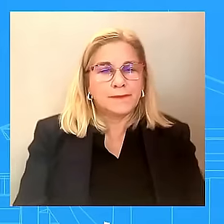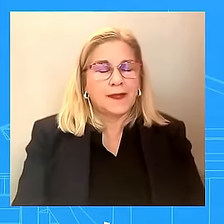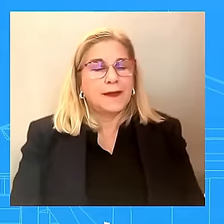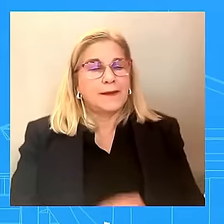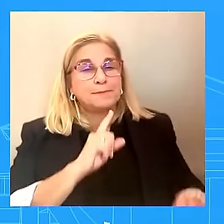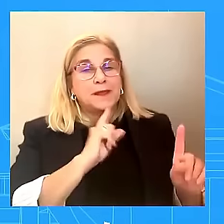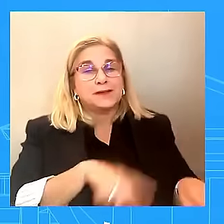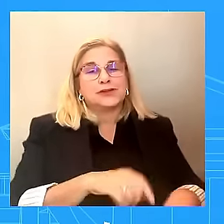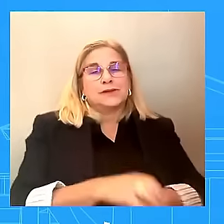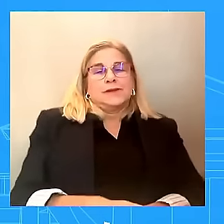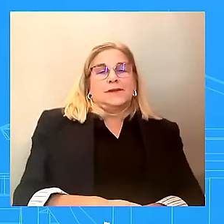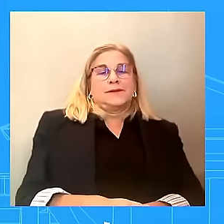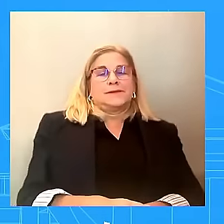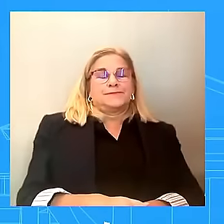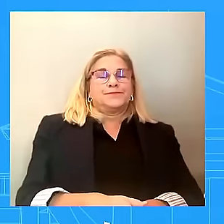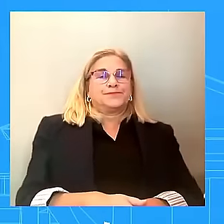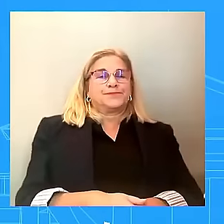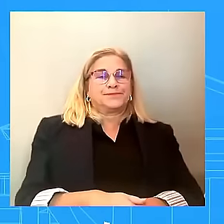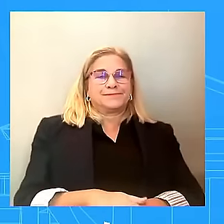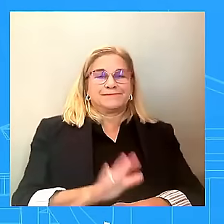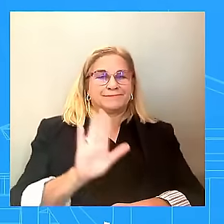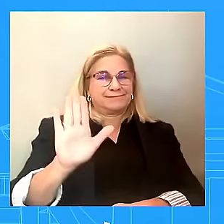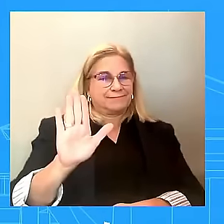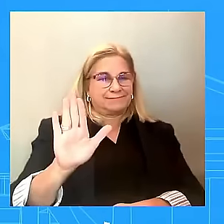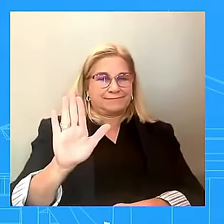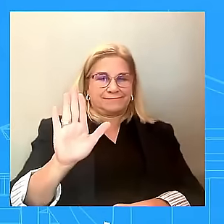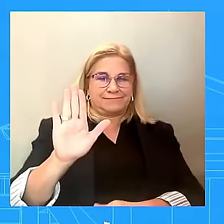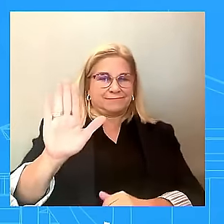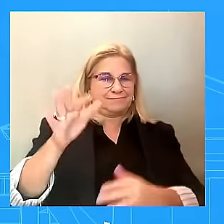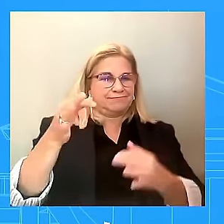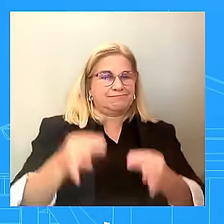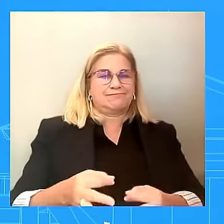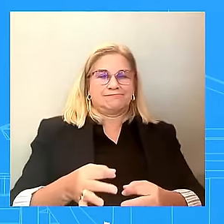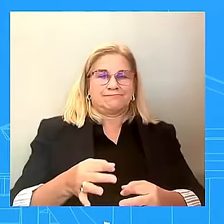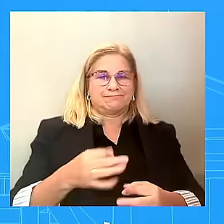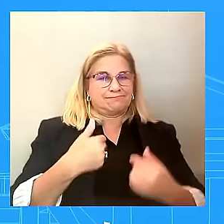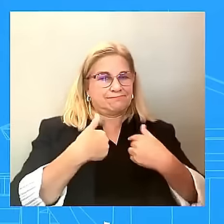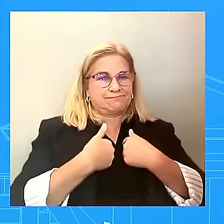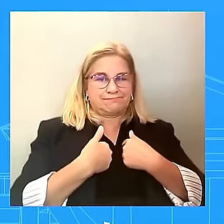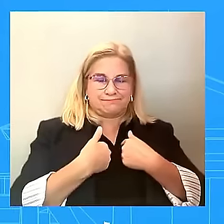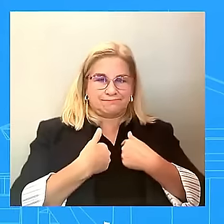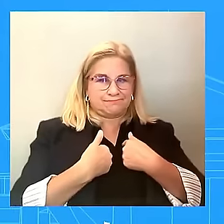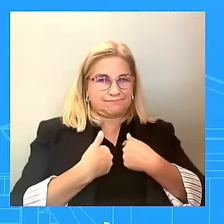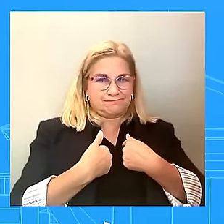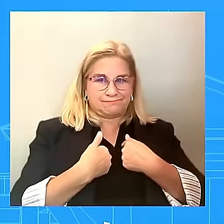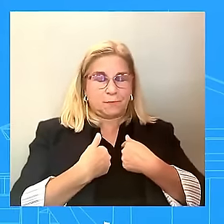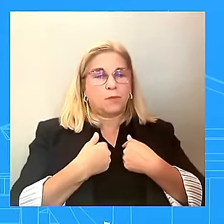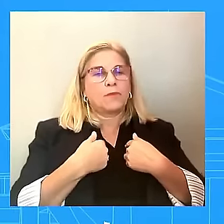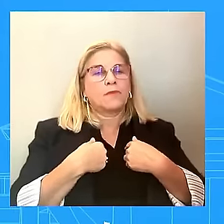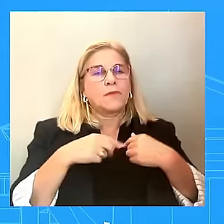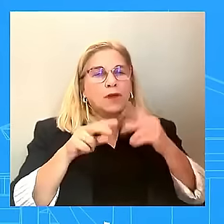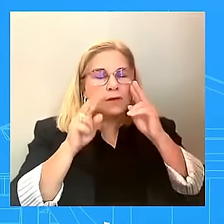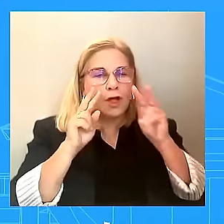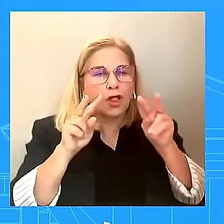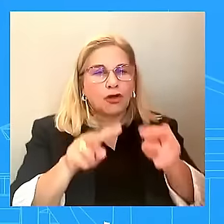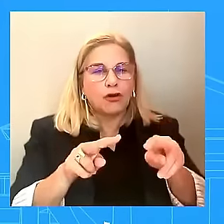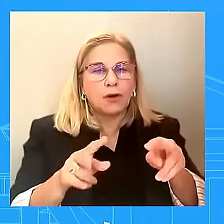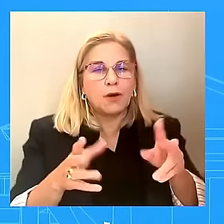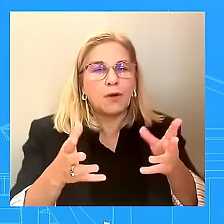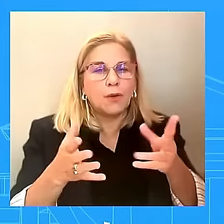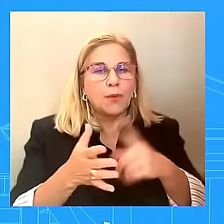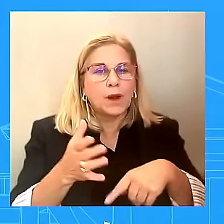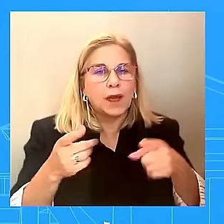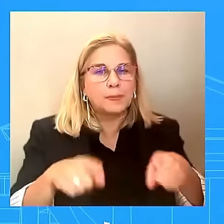making sure that we are dealing with an epidemic that is existing in our communities, that we see in our schools, that we see in grocery